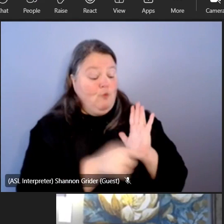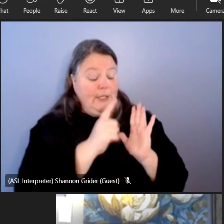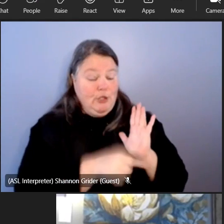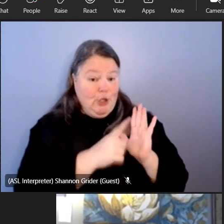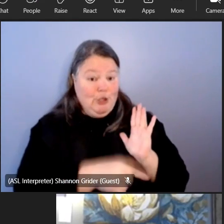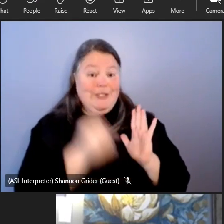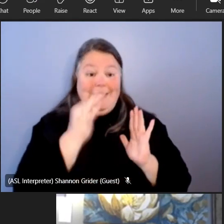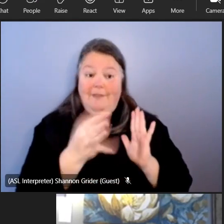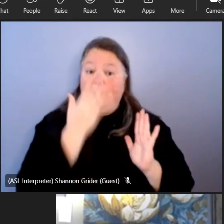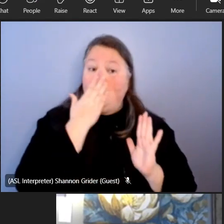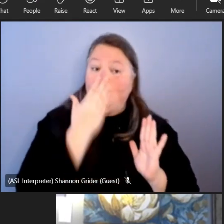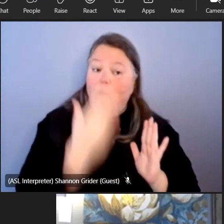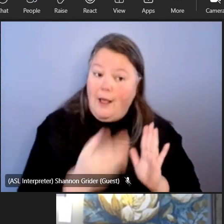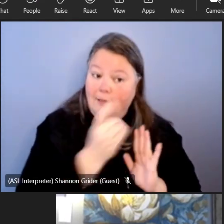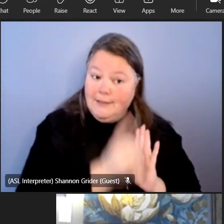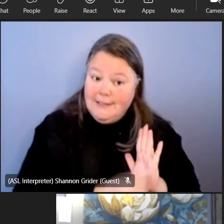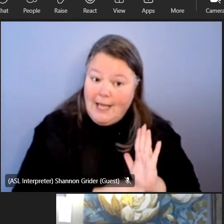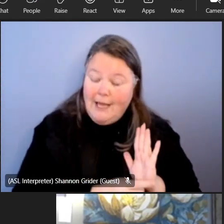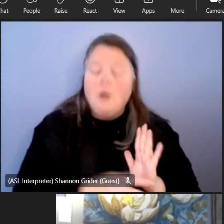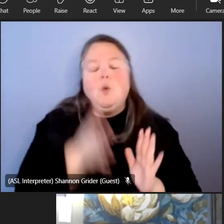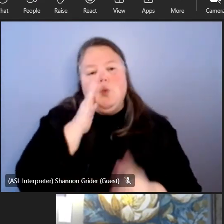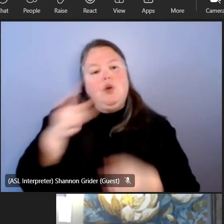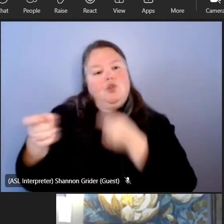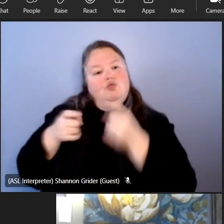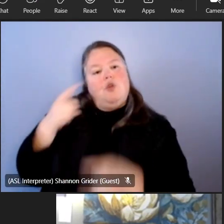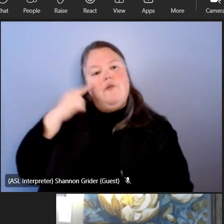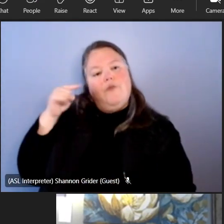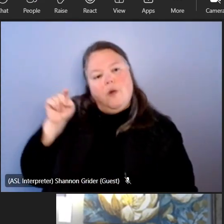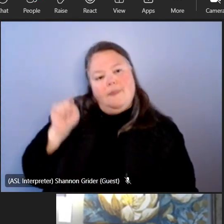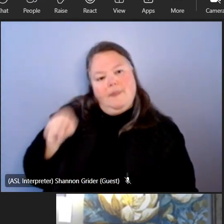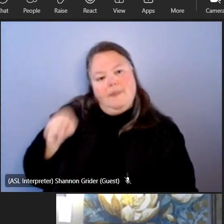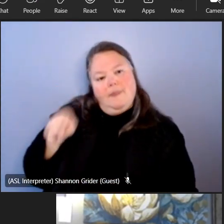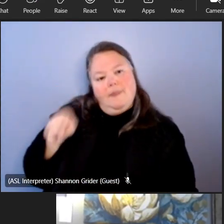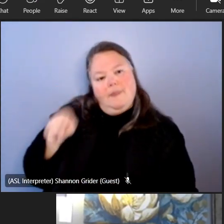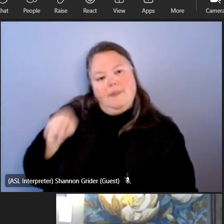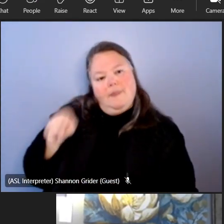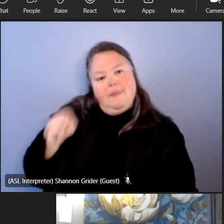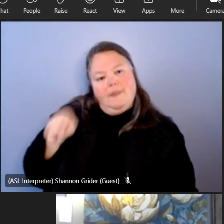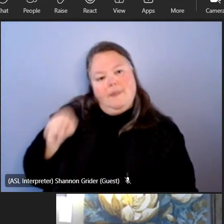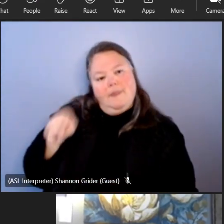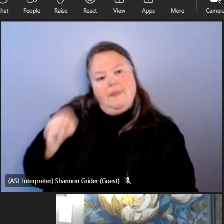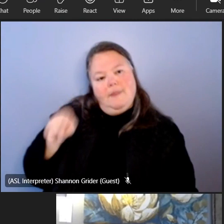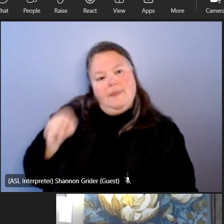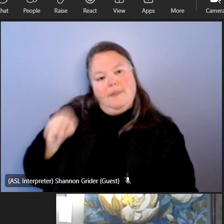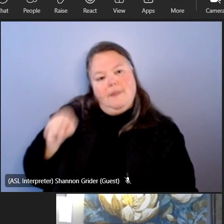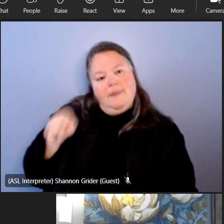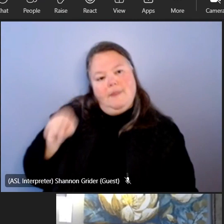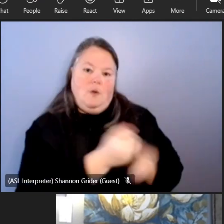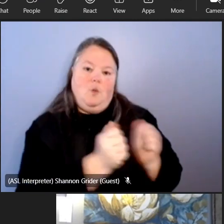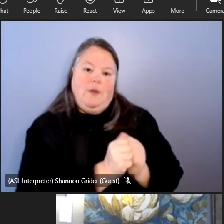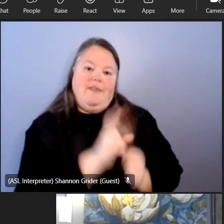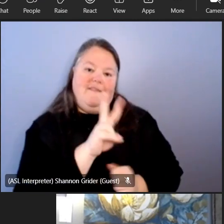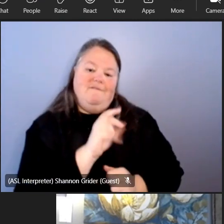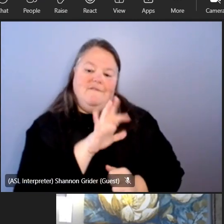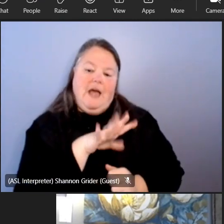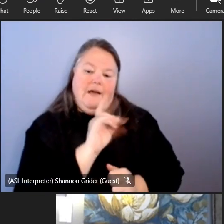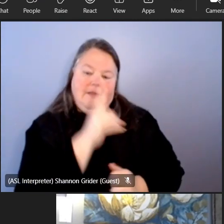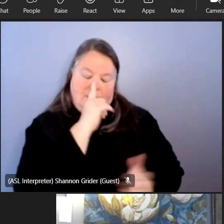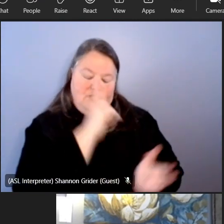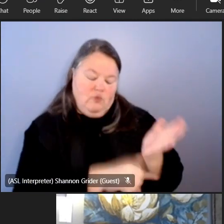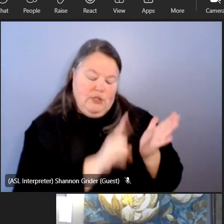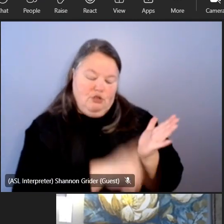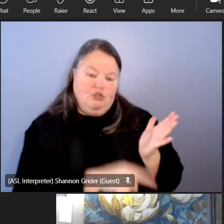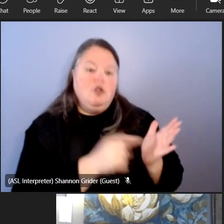well controls for all of these different variables so that we can feel confident in the validity of what is sort of being